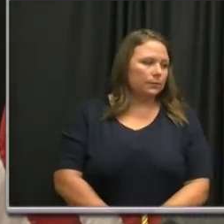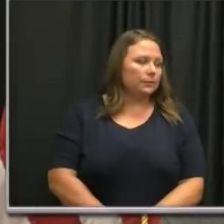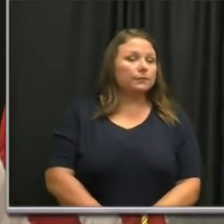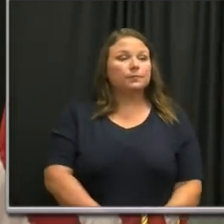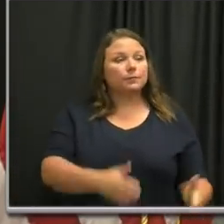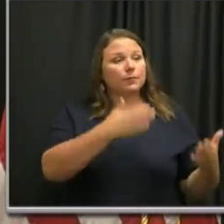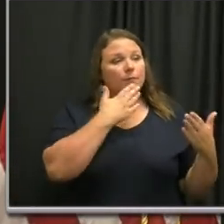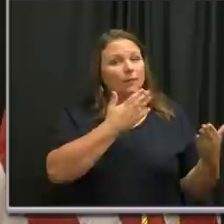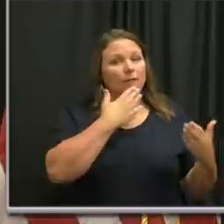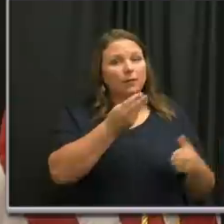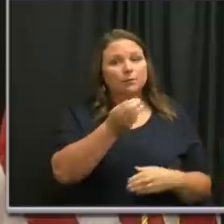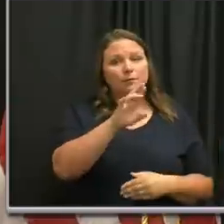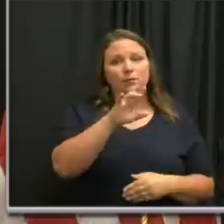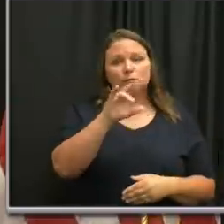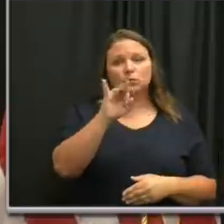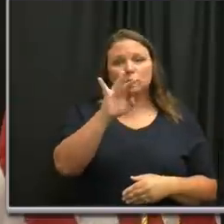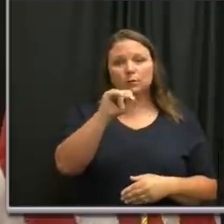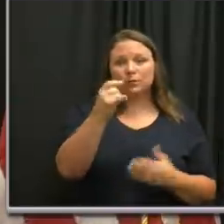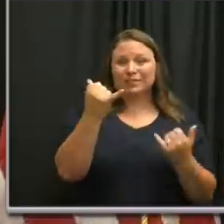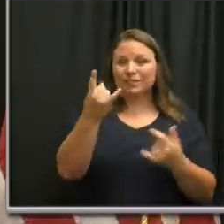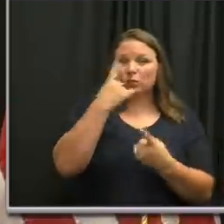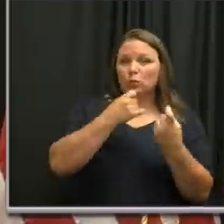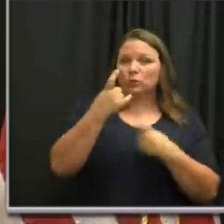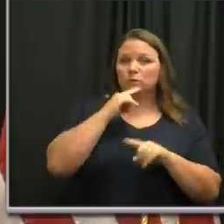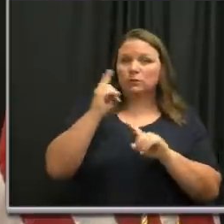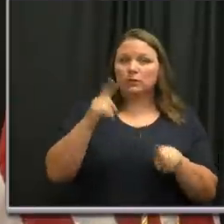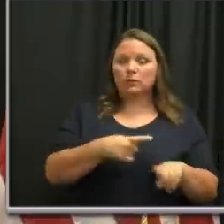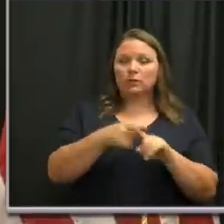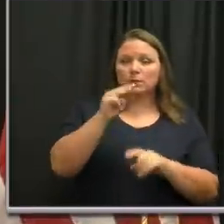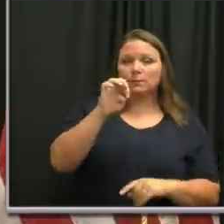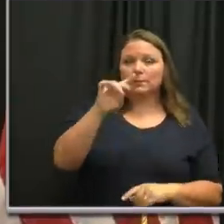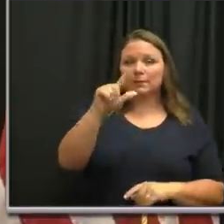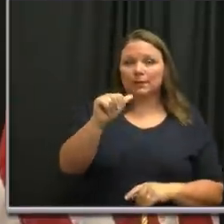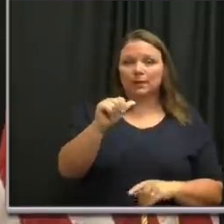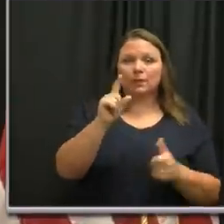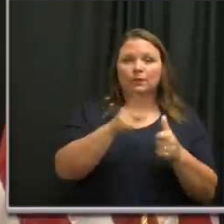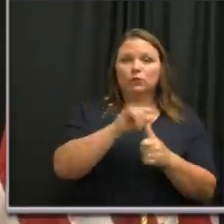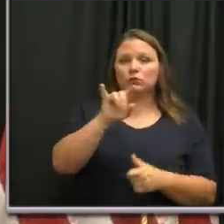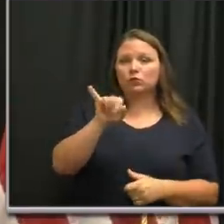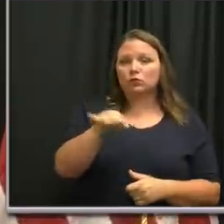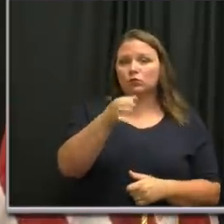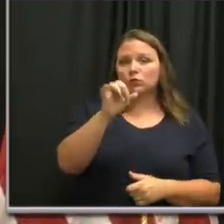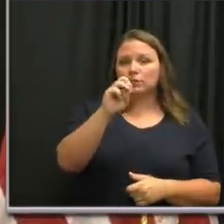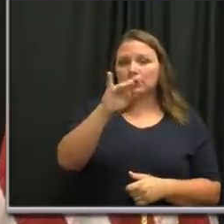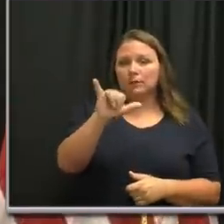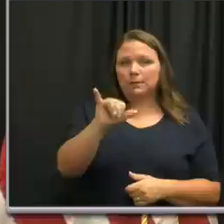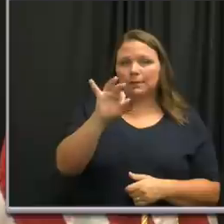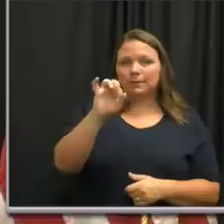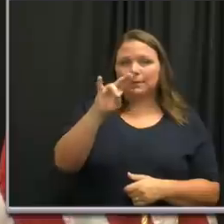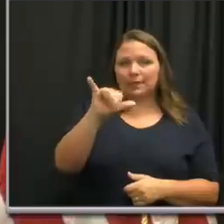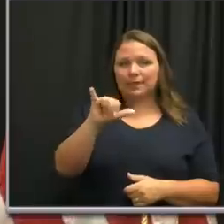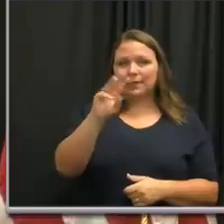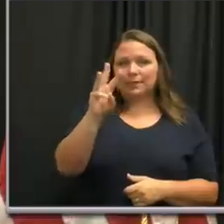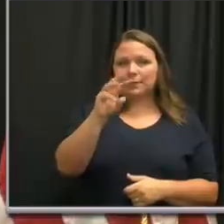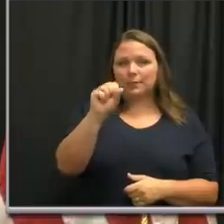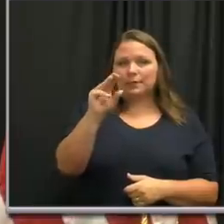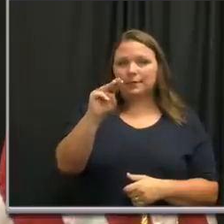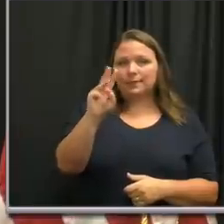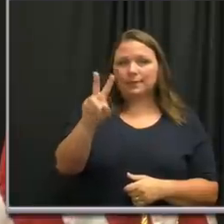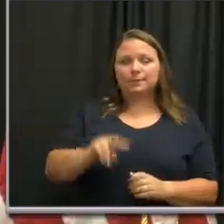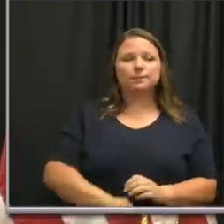Thank you, Mr. Roberts. We'll now begin taking media questions, starting with Jeremy Finley at WSMV. Jeremy.